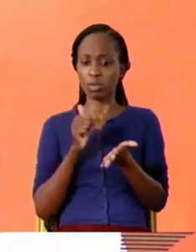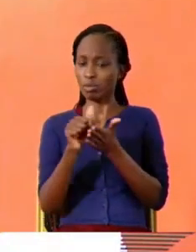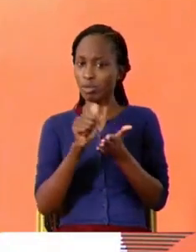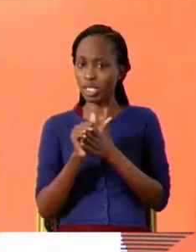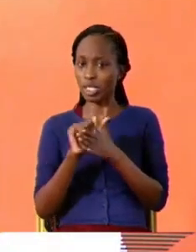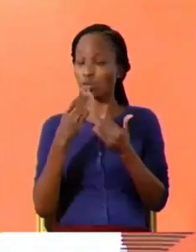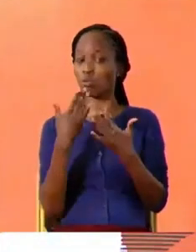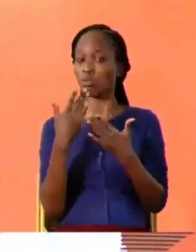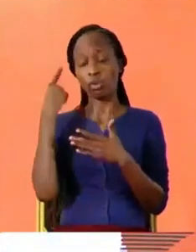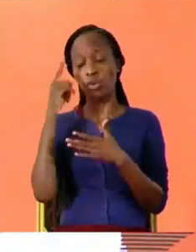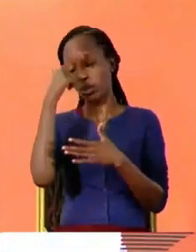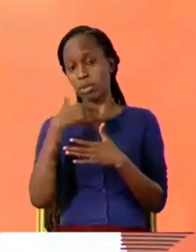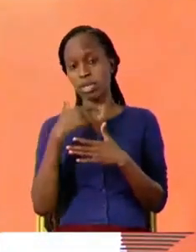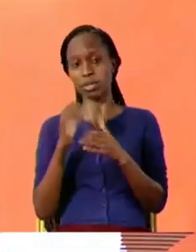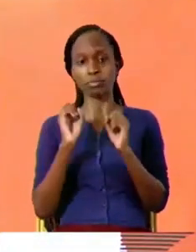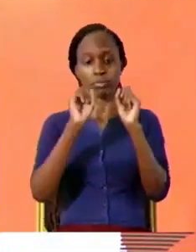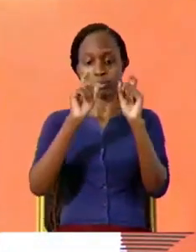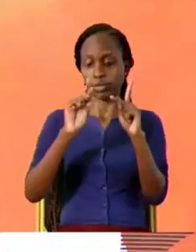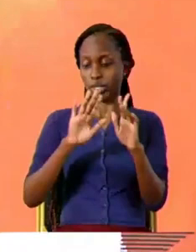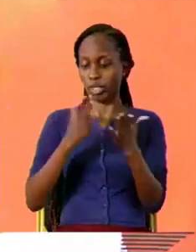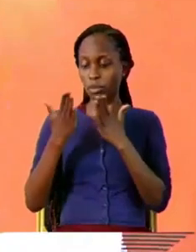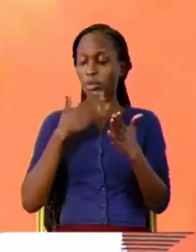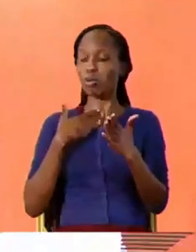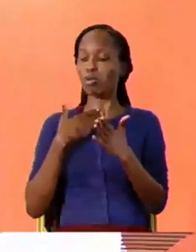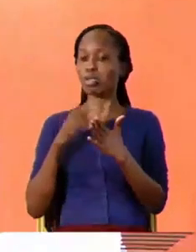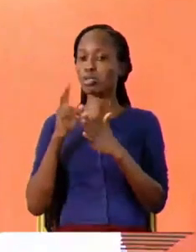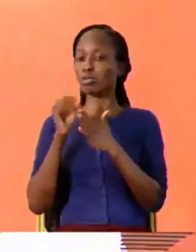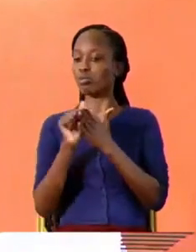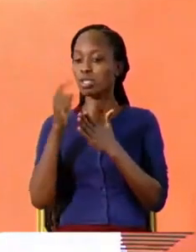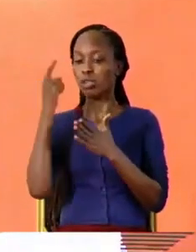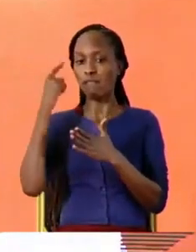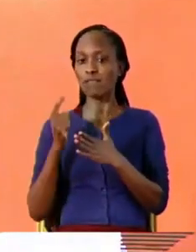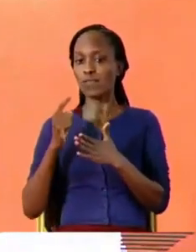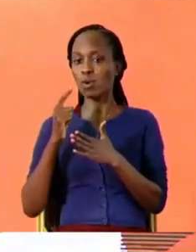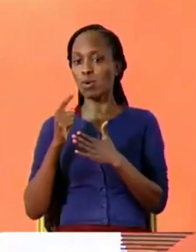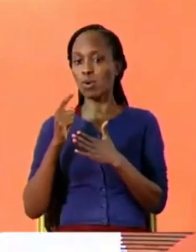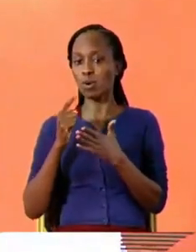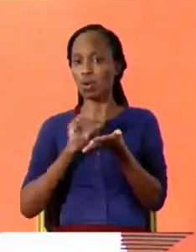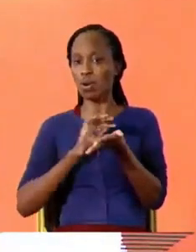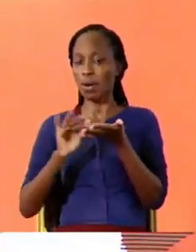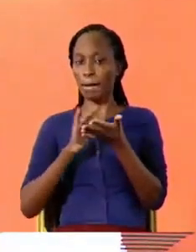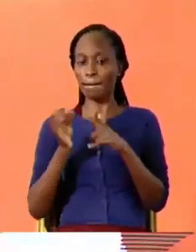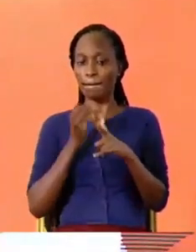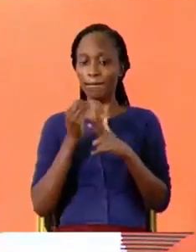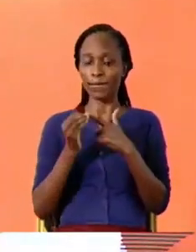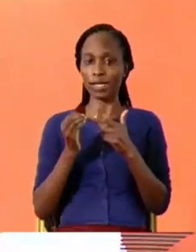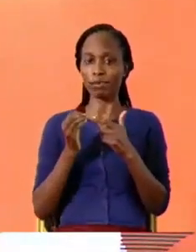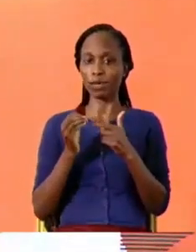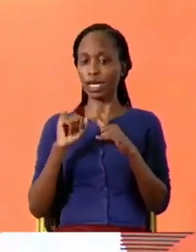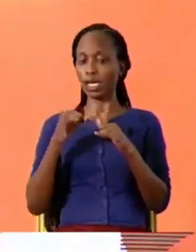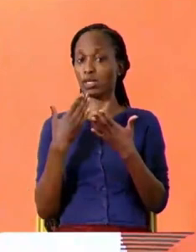okay you may not want to do Braille maybe you can do audio what audio provisions do you have for your